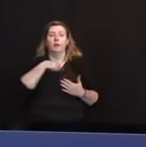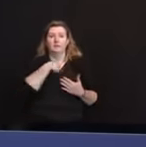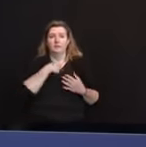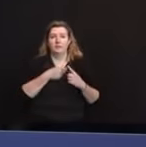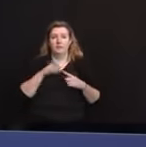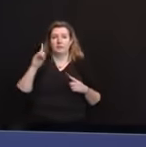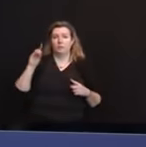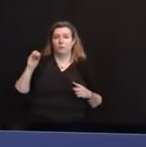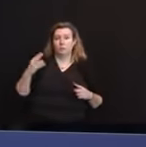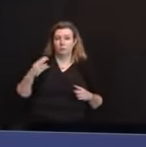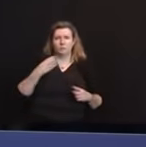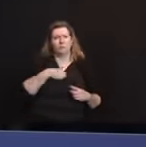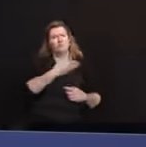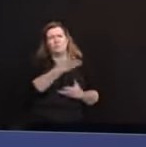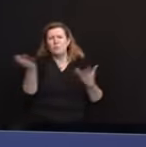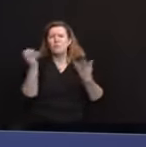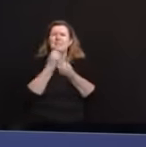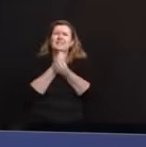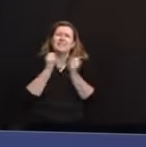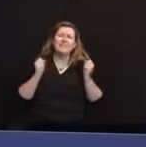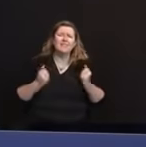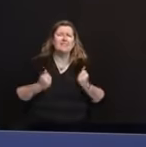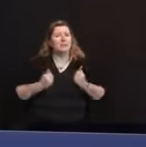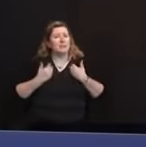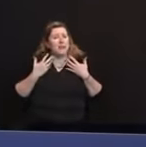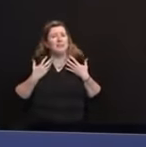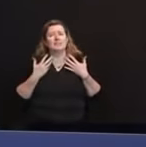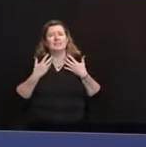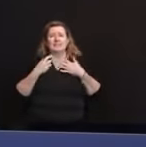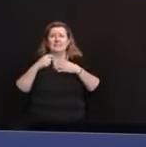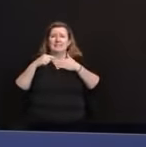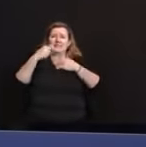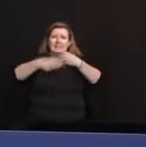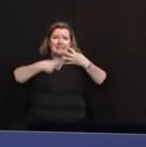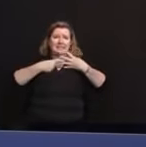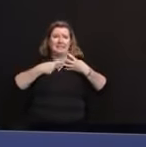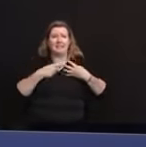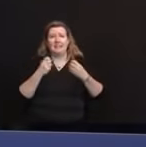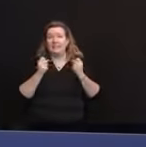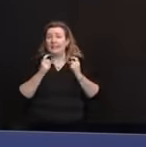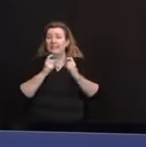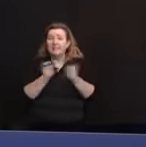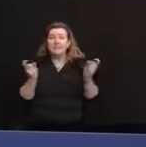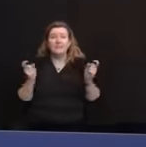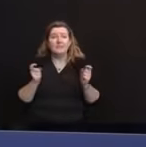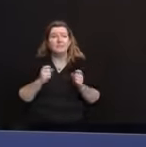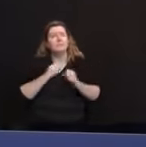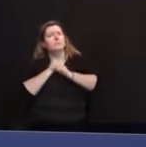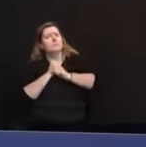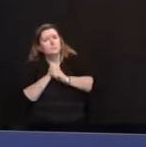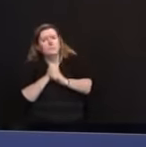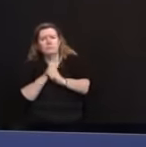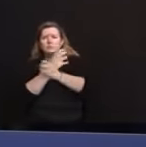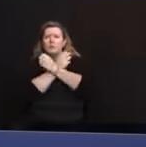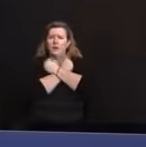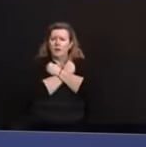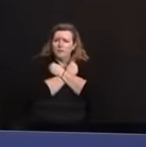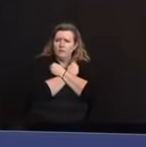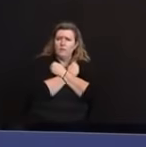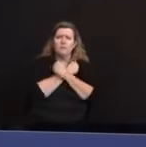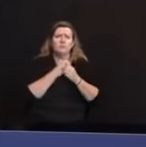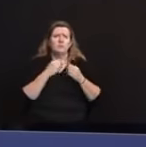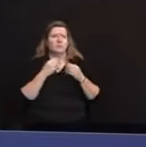enjoy a season. The best gift you can give this season is protecting your loved ones, your neighbors, and your community.